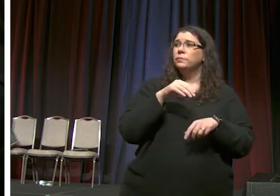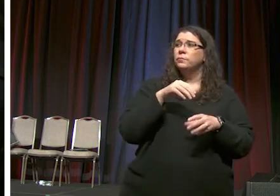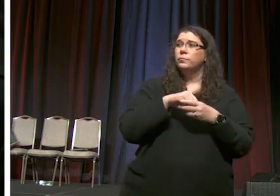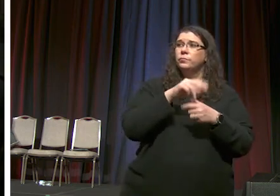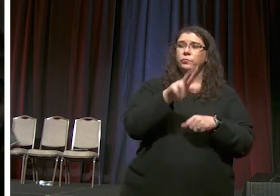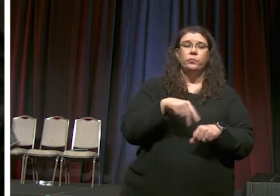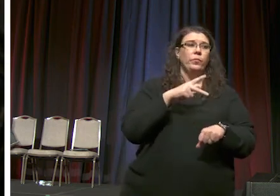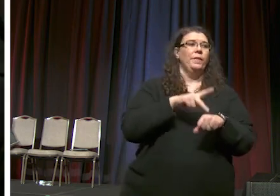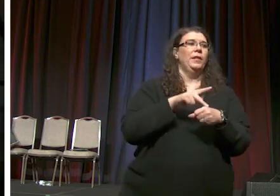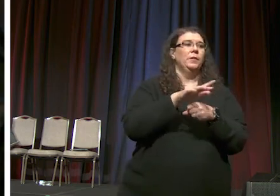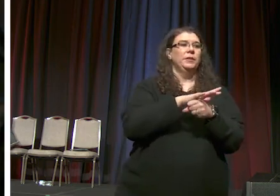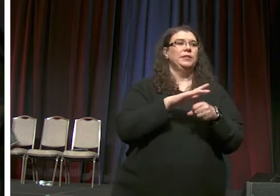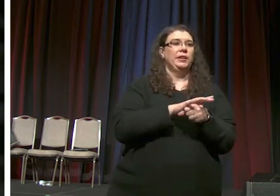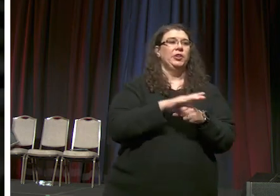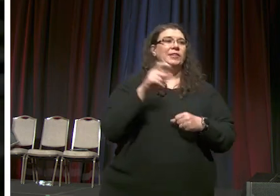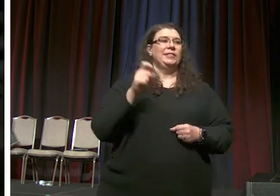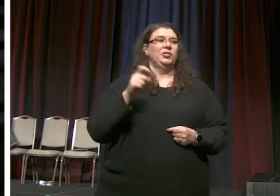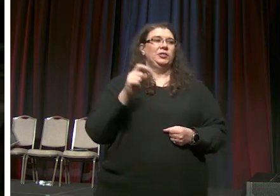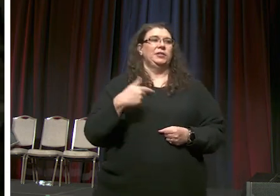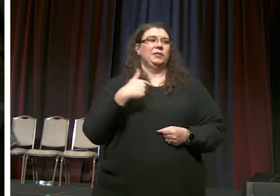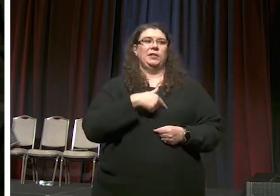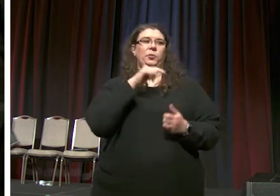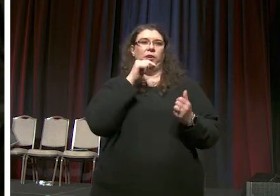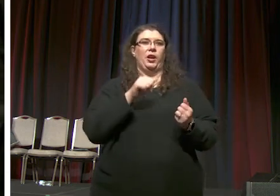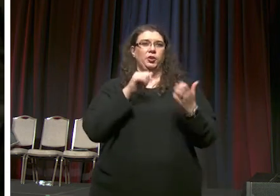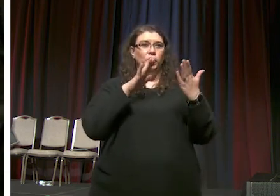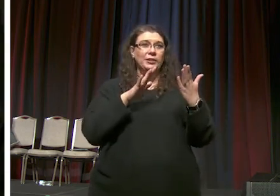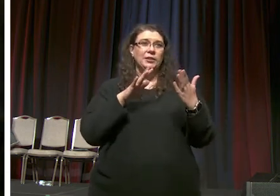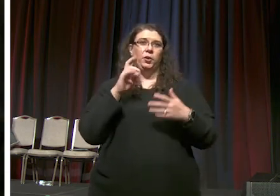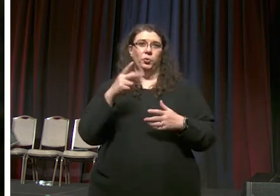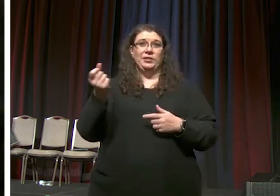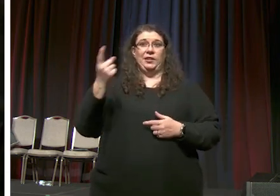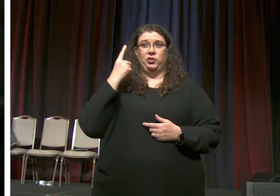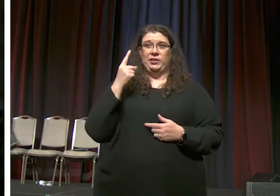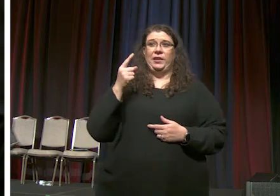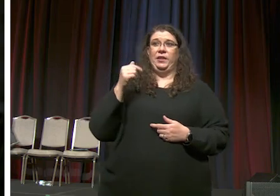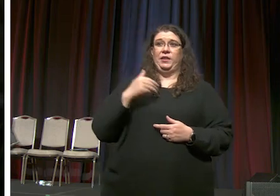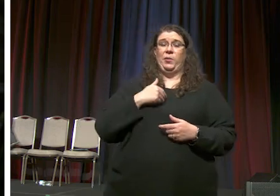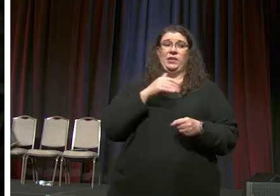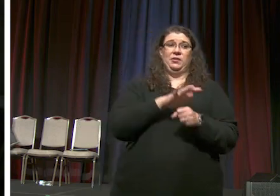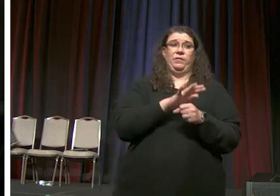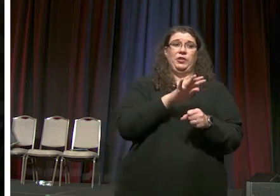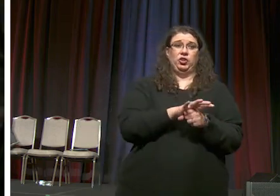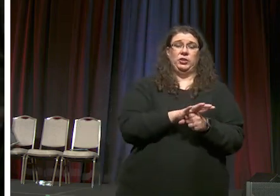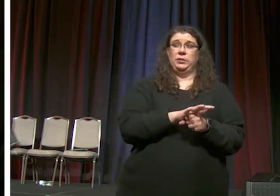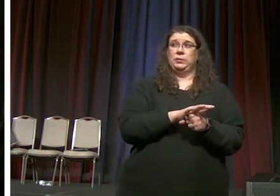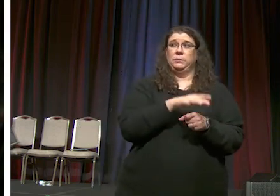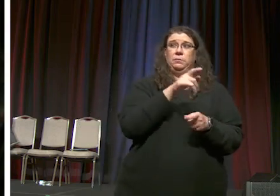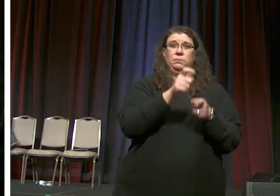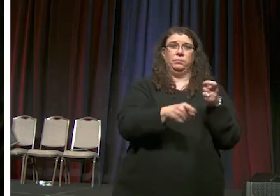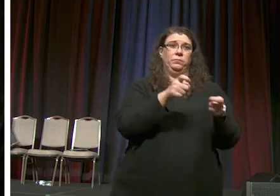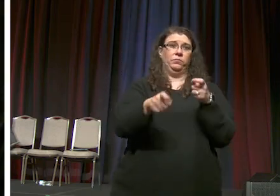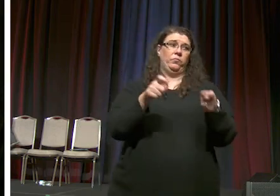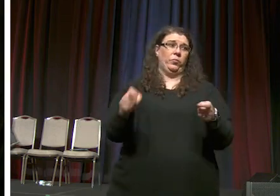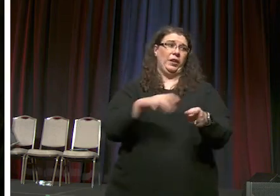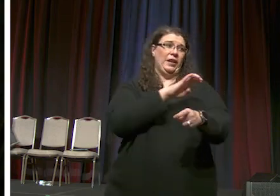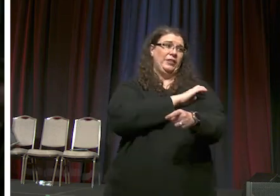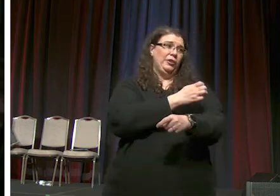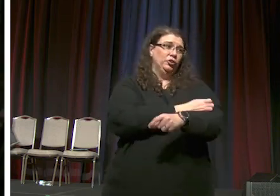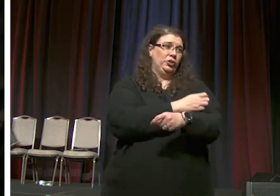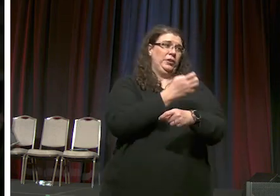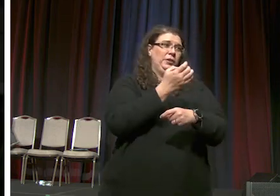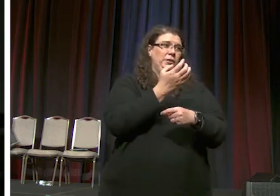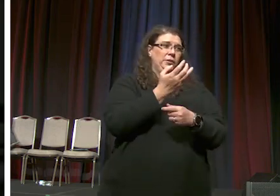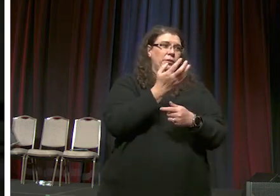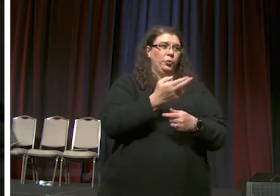is there a sense that there's a need that we're not addressing or or is the understanding that there's a sufficient uh allocation of energy and resources